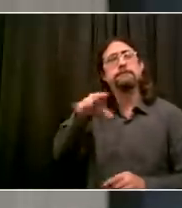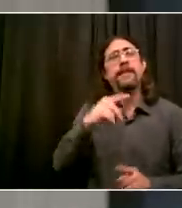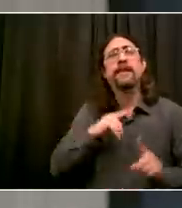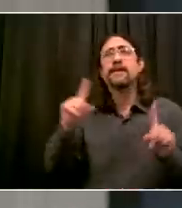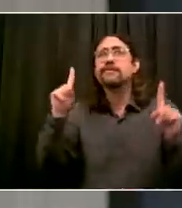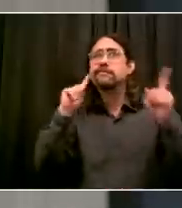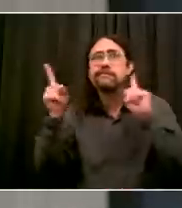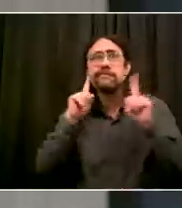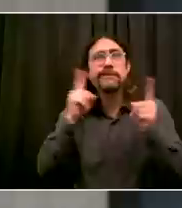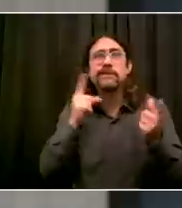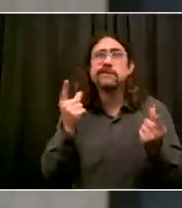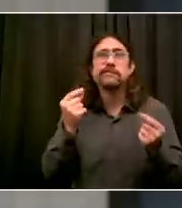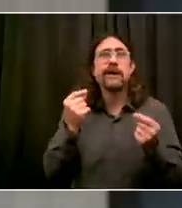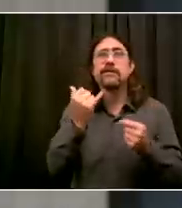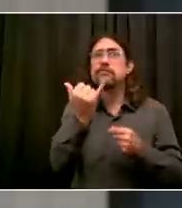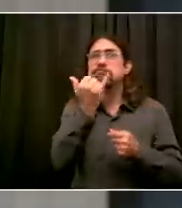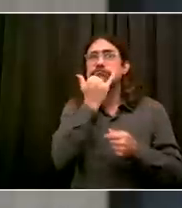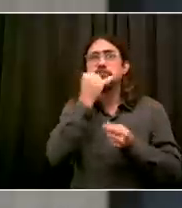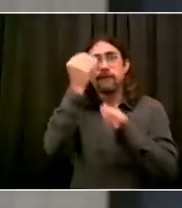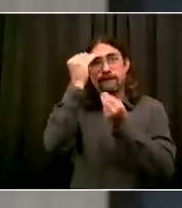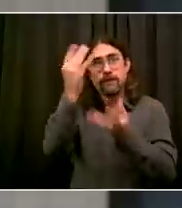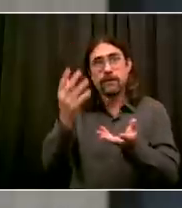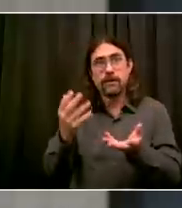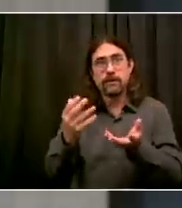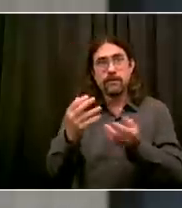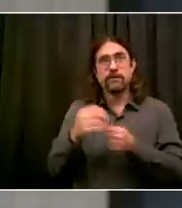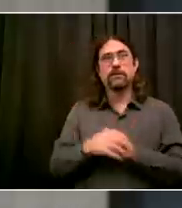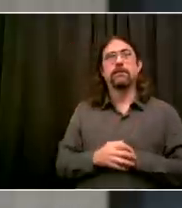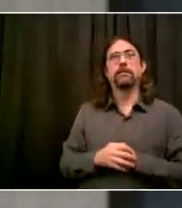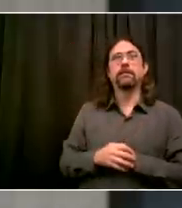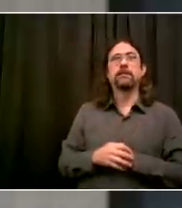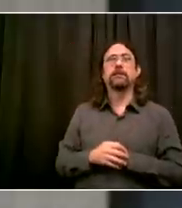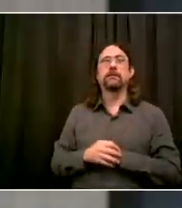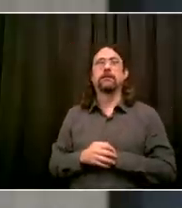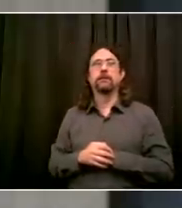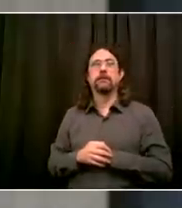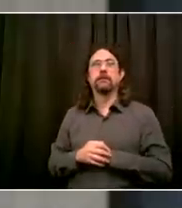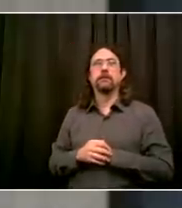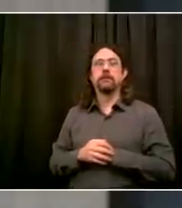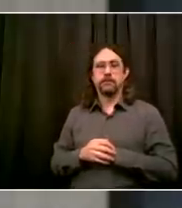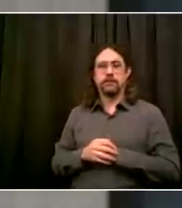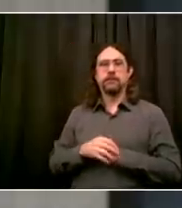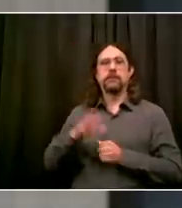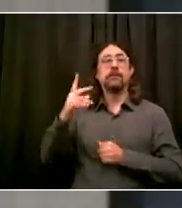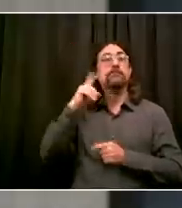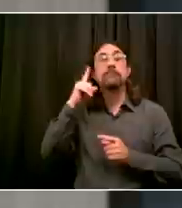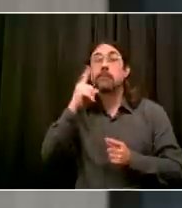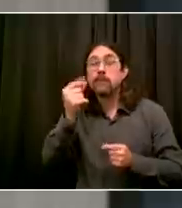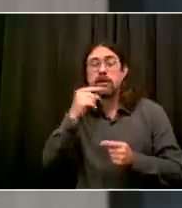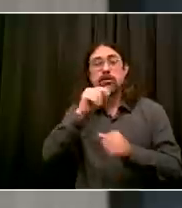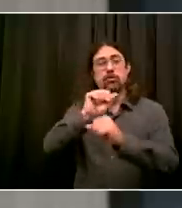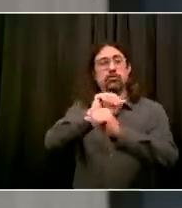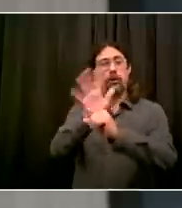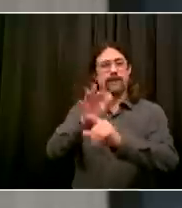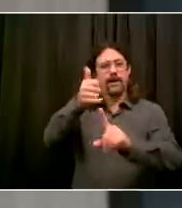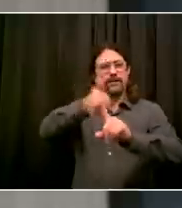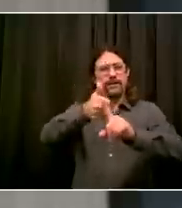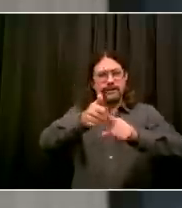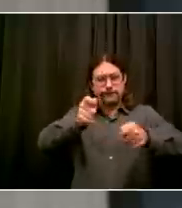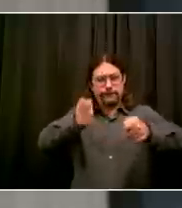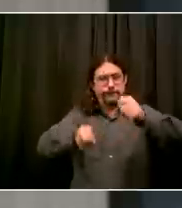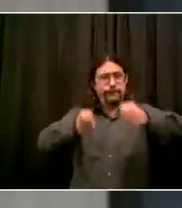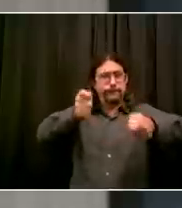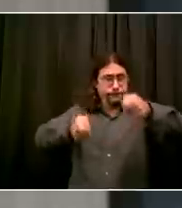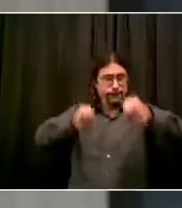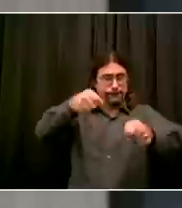do know is that because we've been much more successful at protecting people in nursing homes, we have not had the number